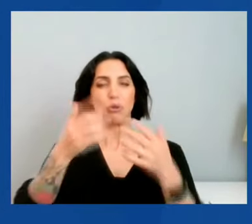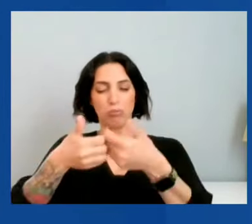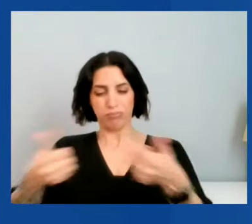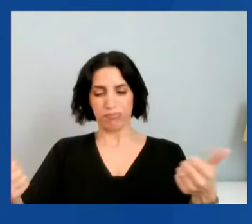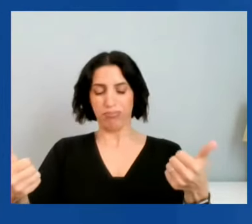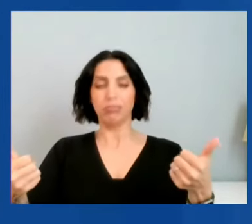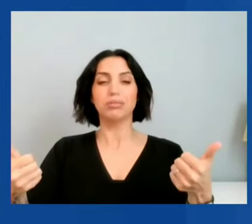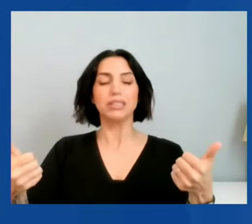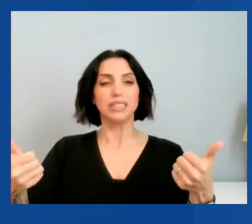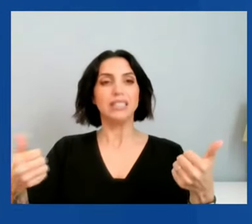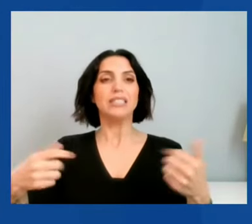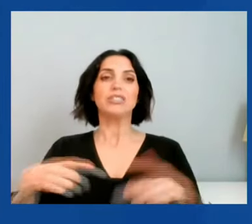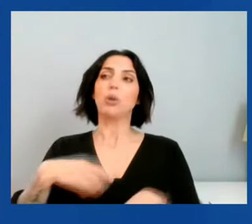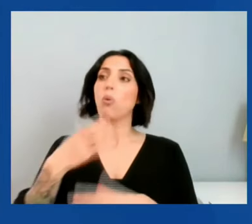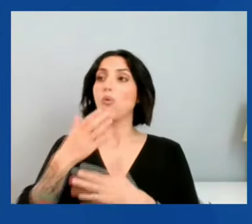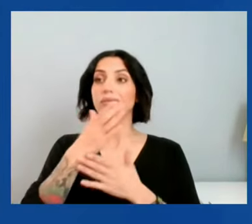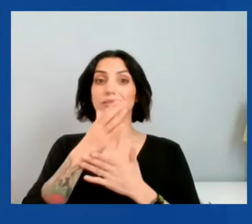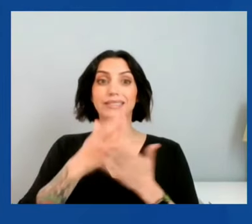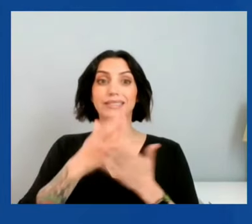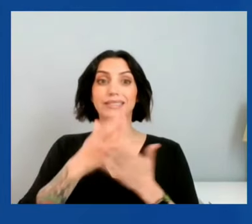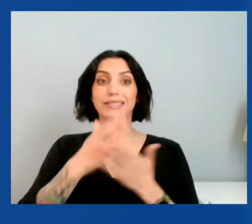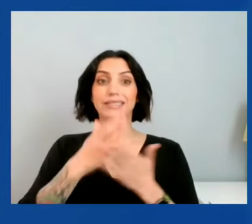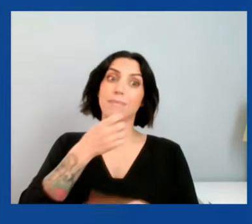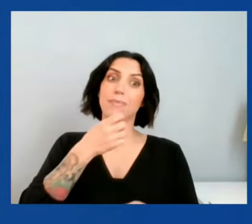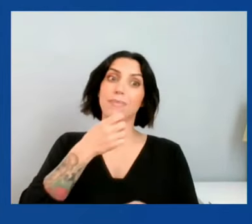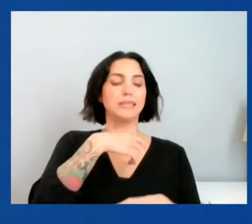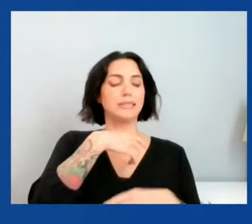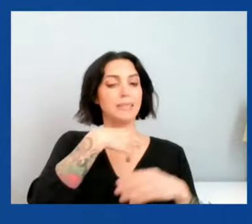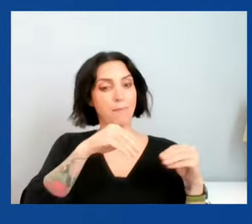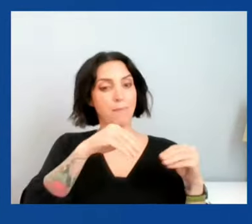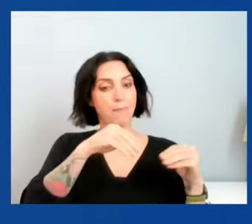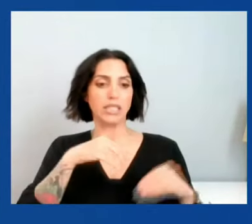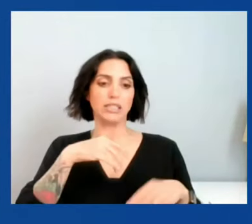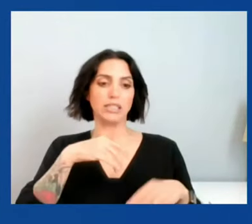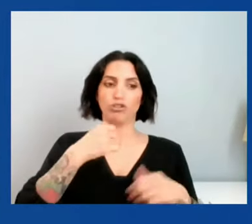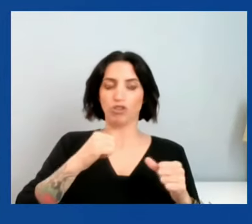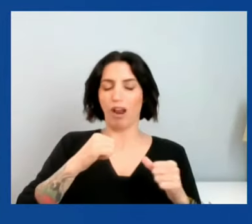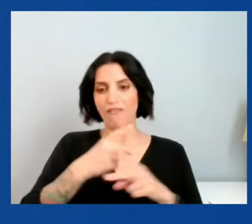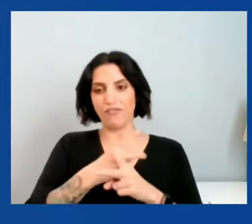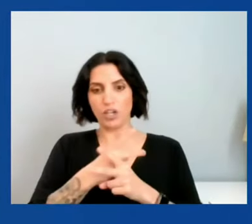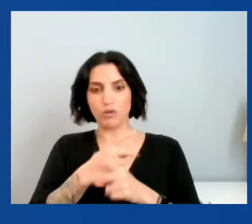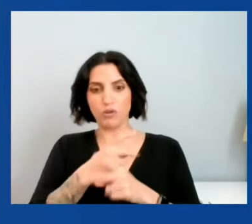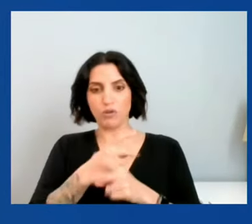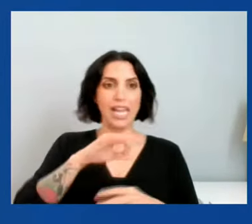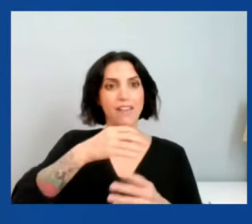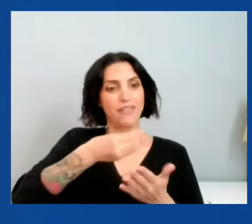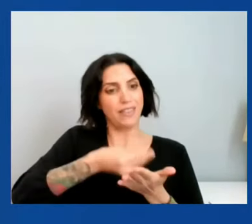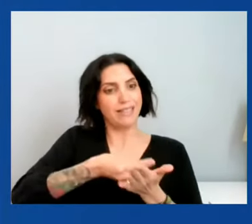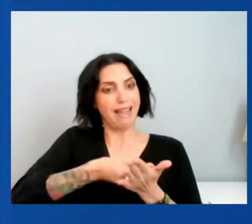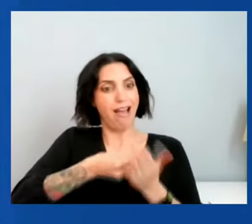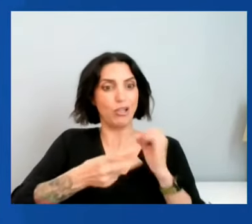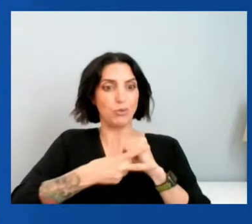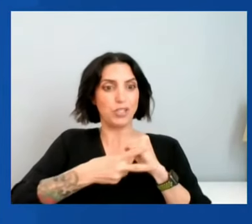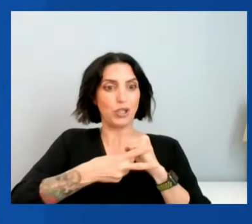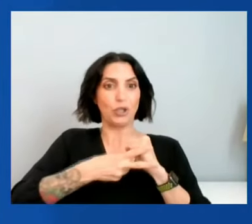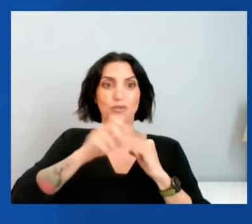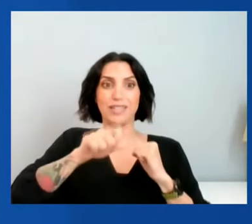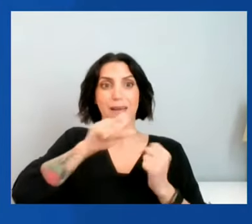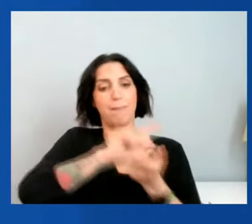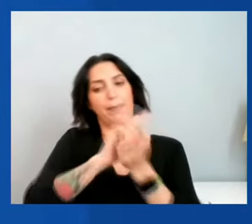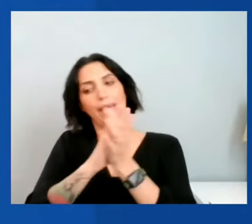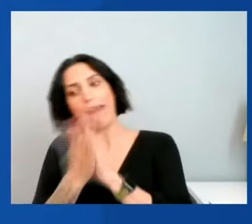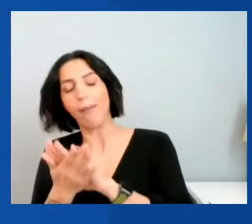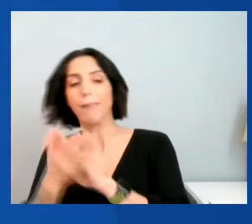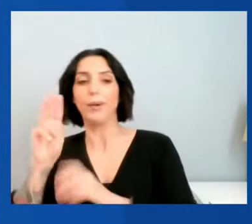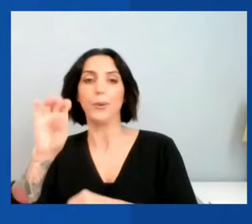particularly emerging markets, are now concerned. Can the dollar reserves be weaponized? Do you see a bipolar system as the new